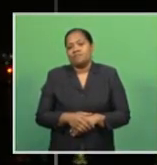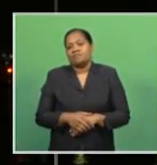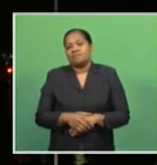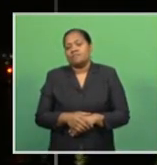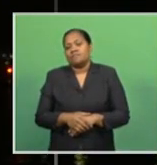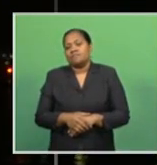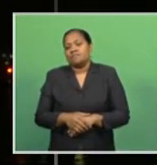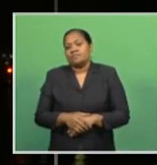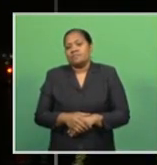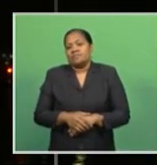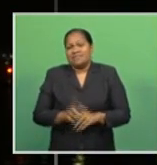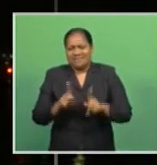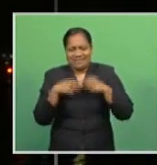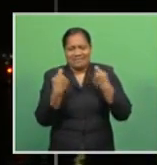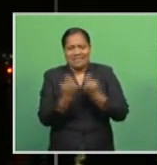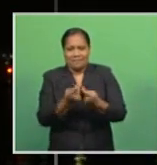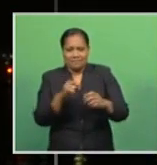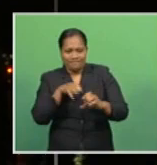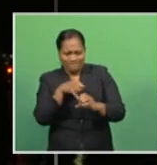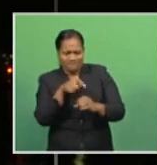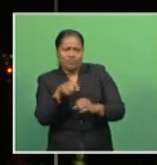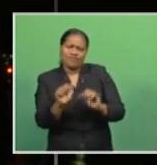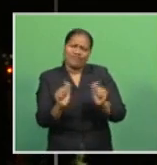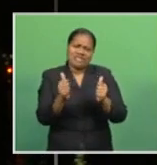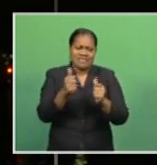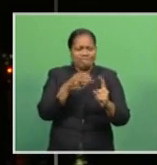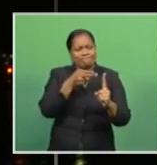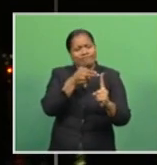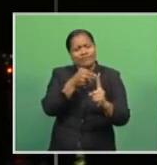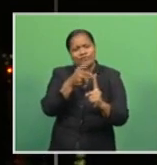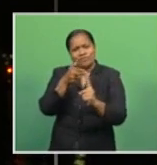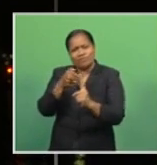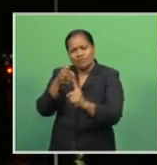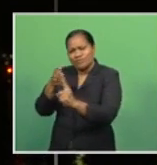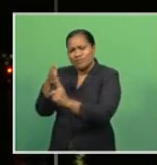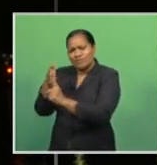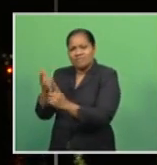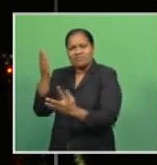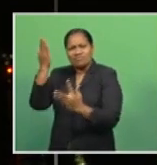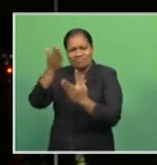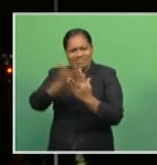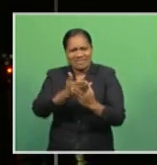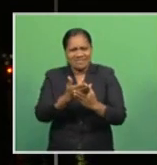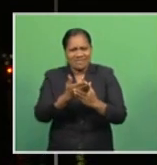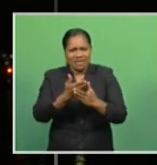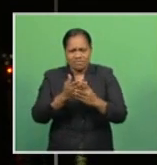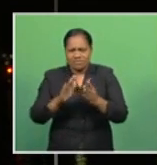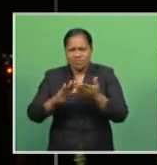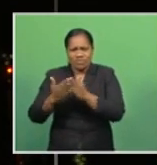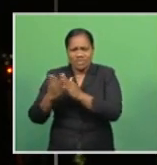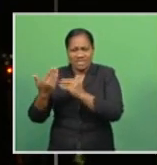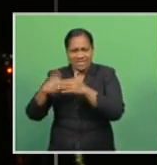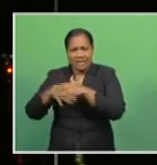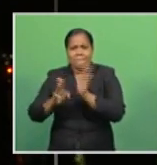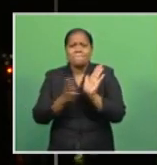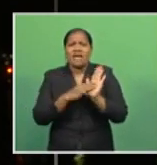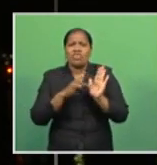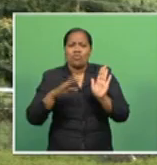Medical teams have completed screening residents in the lockdown community of Vunivangi Enriketi, Madhuwata.